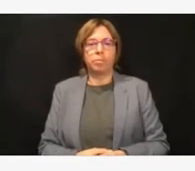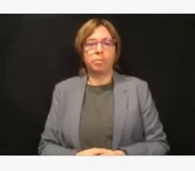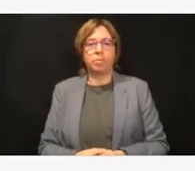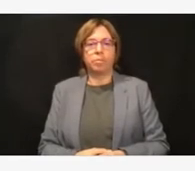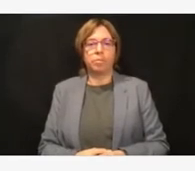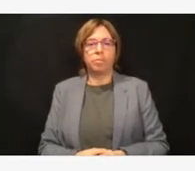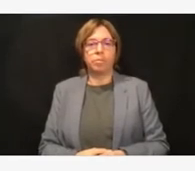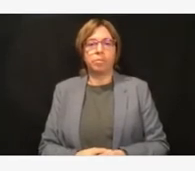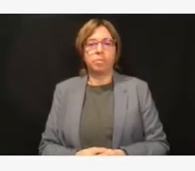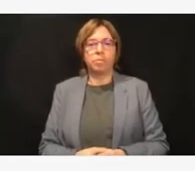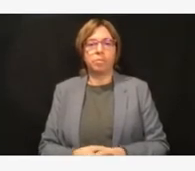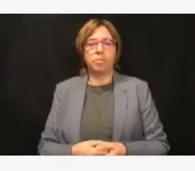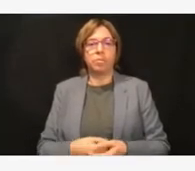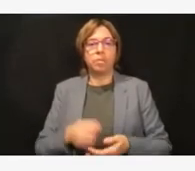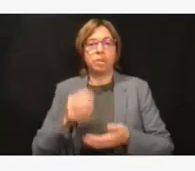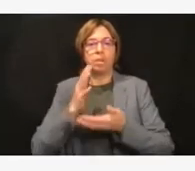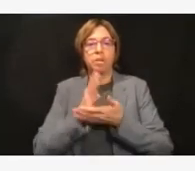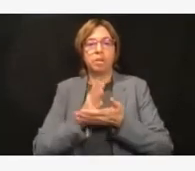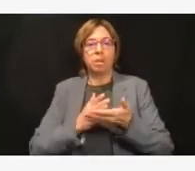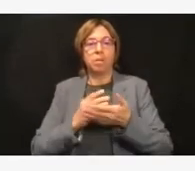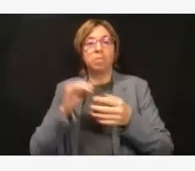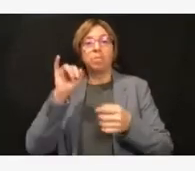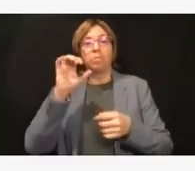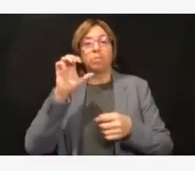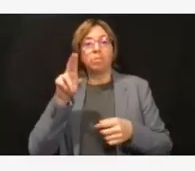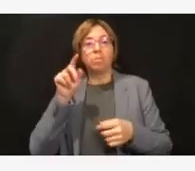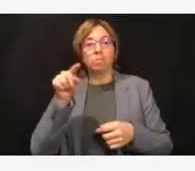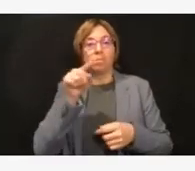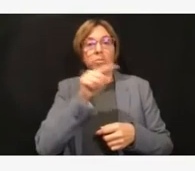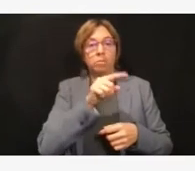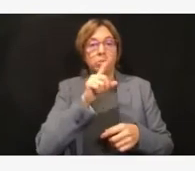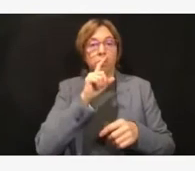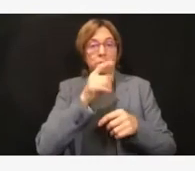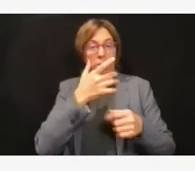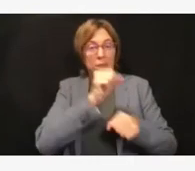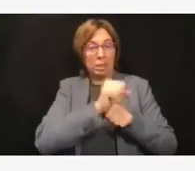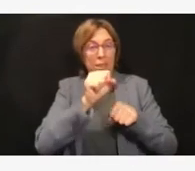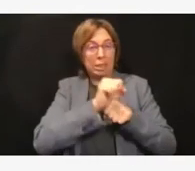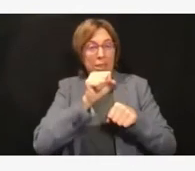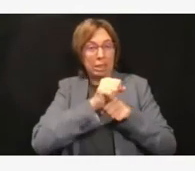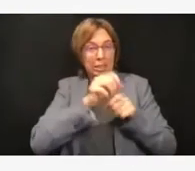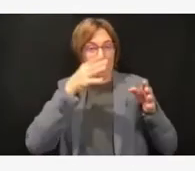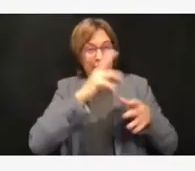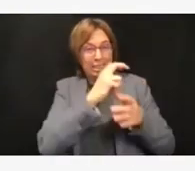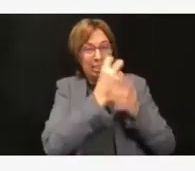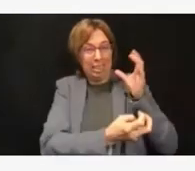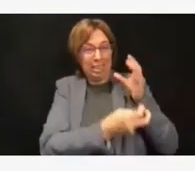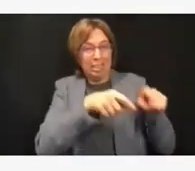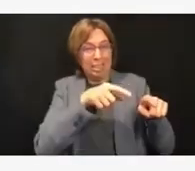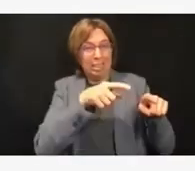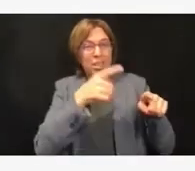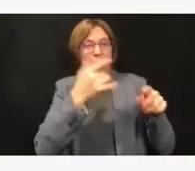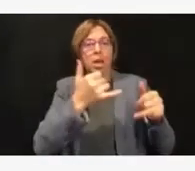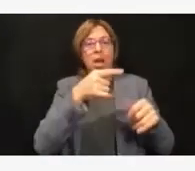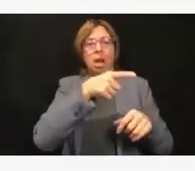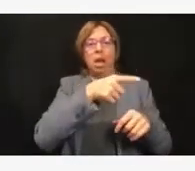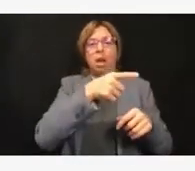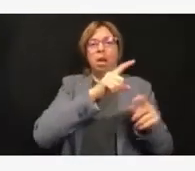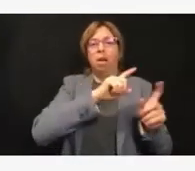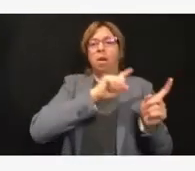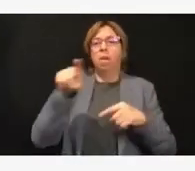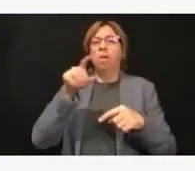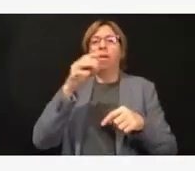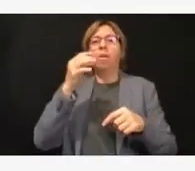they've been redeployed back to their home units. We are starting to accommodate